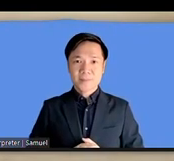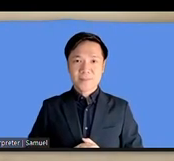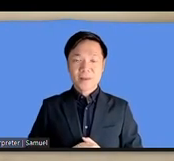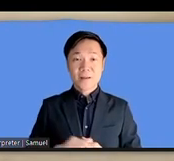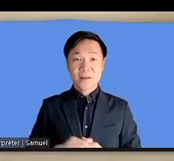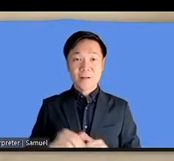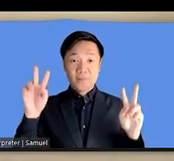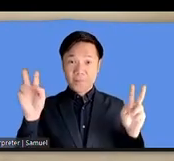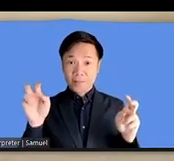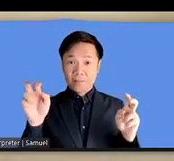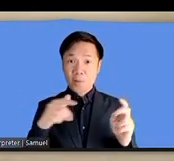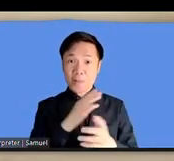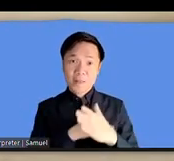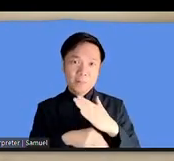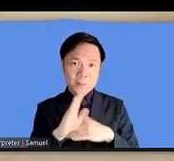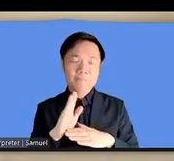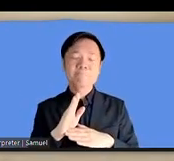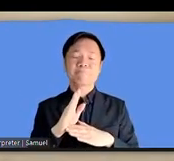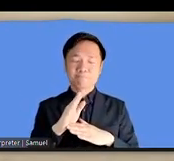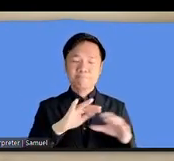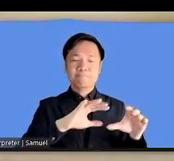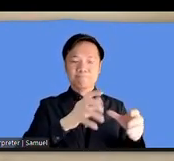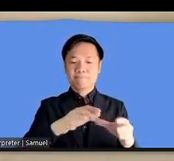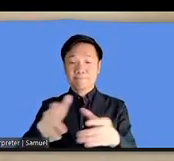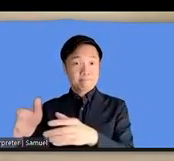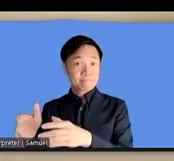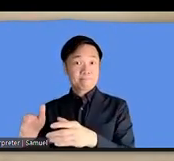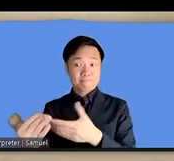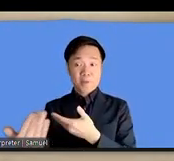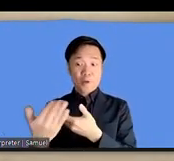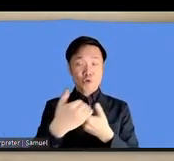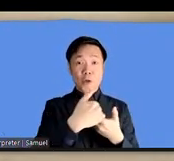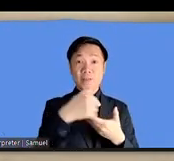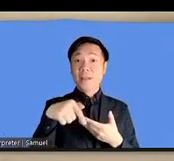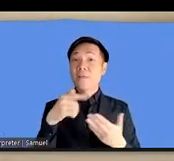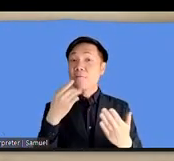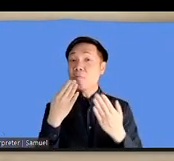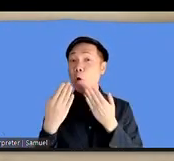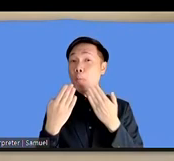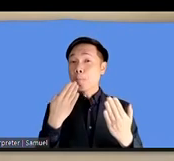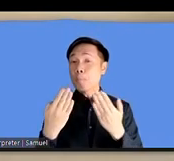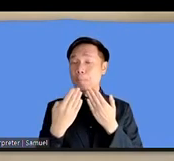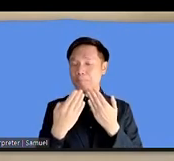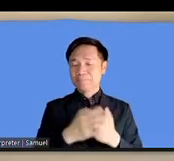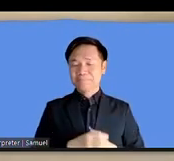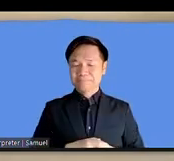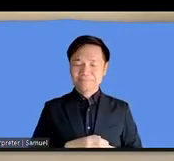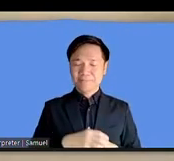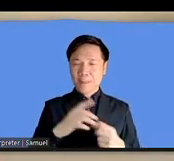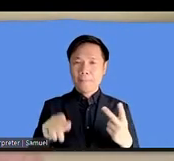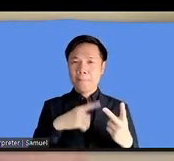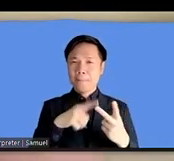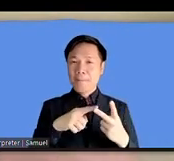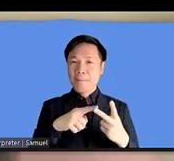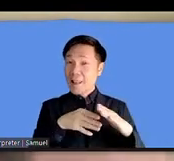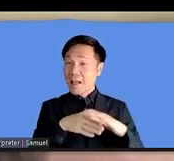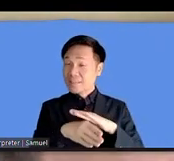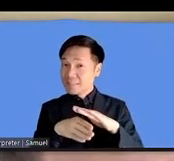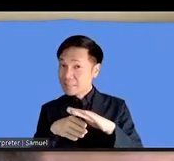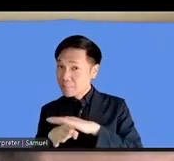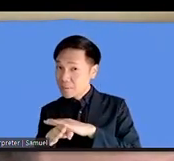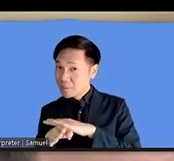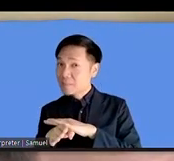person with disabilities in the forums as well as the accessibility of the forums for people with